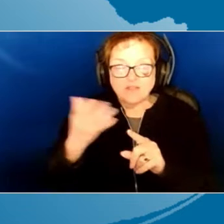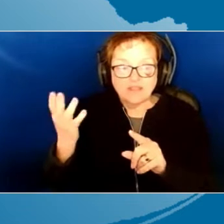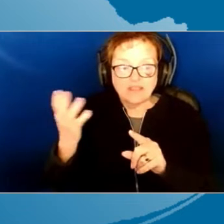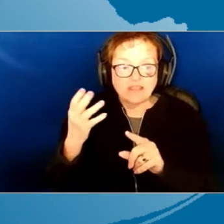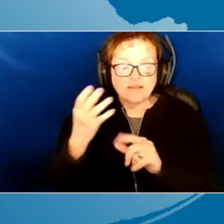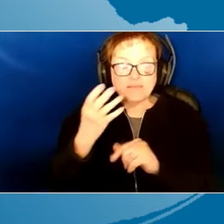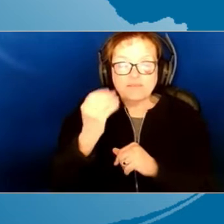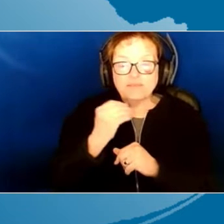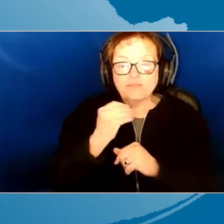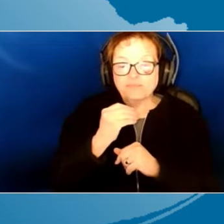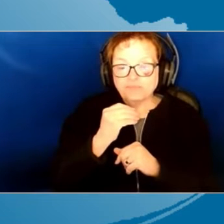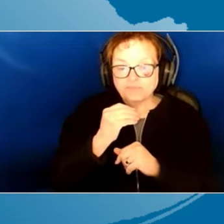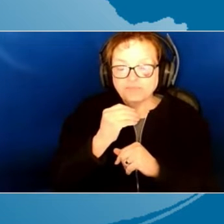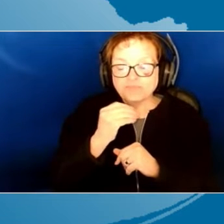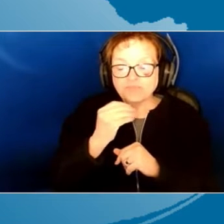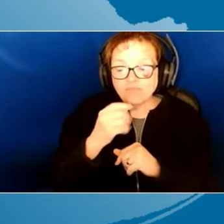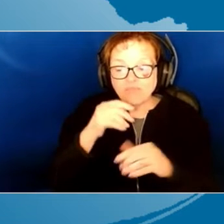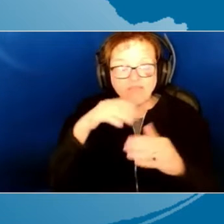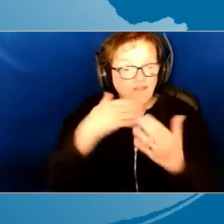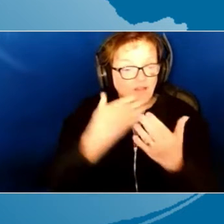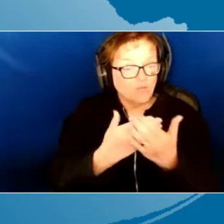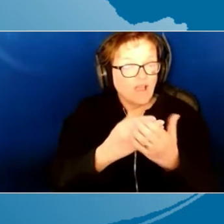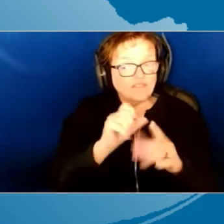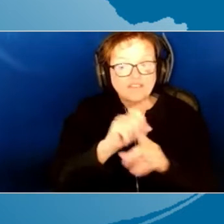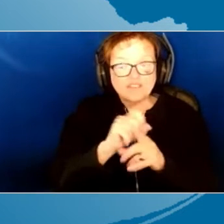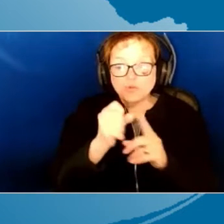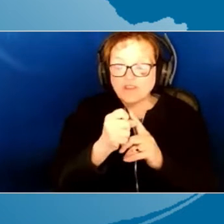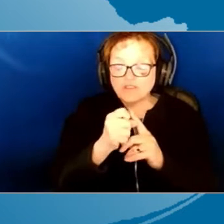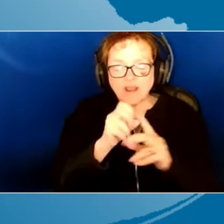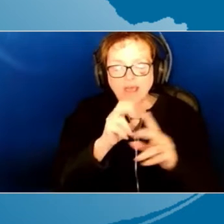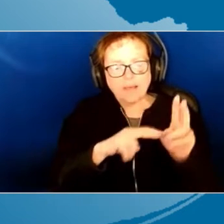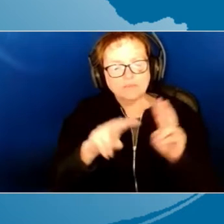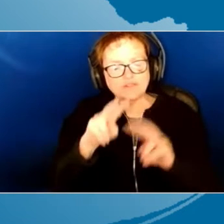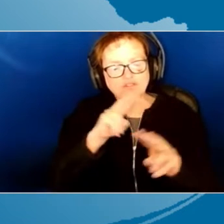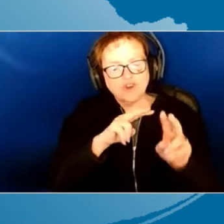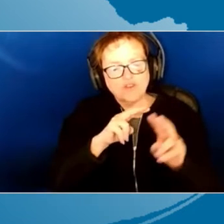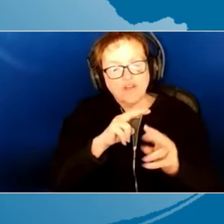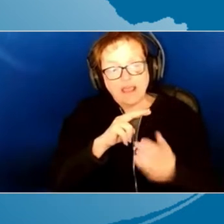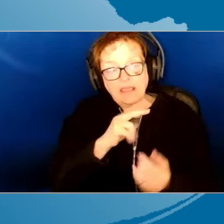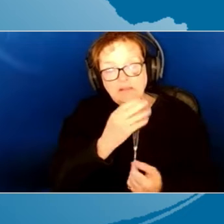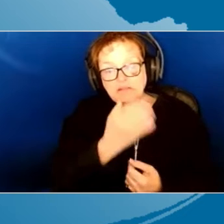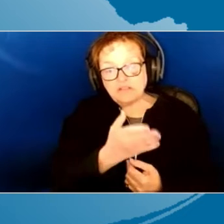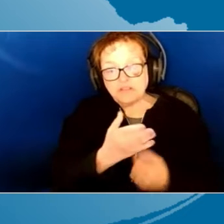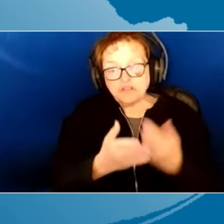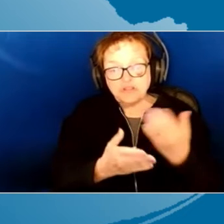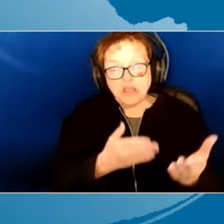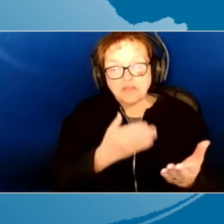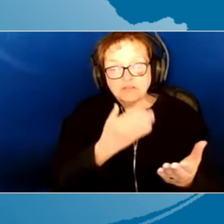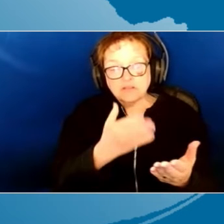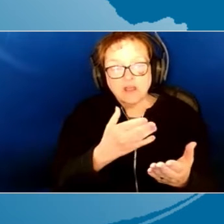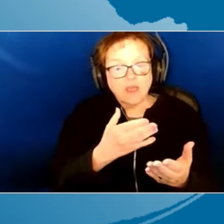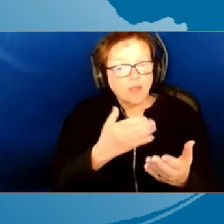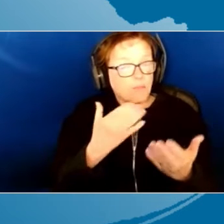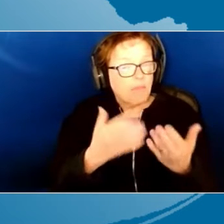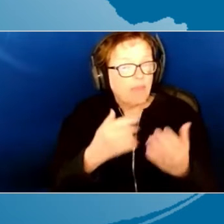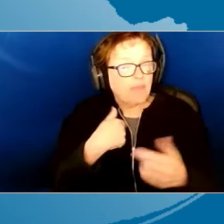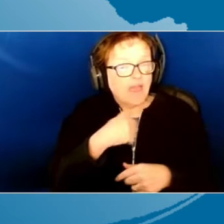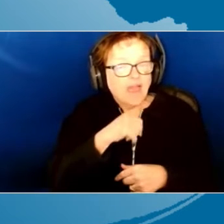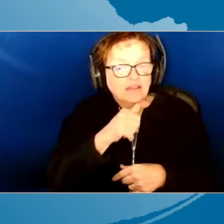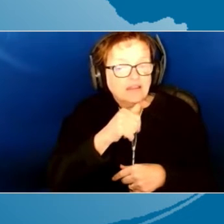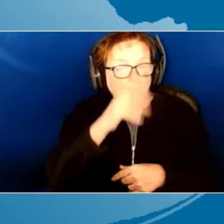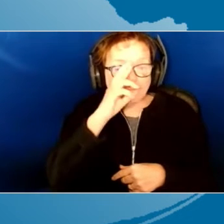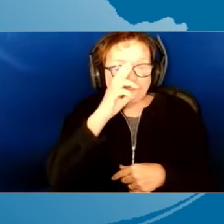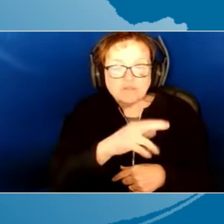into a situation and I observe long enough to start giving suggestions and ideas, I could be disrespecting them because